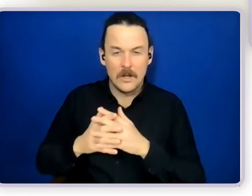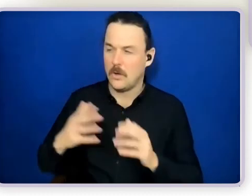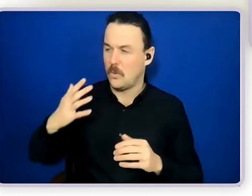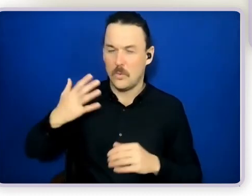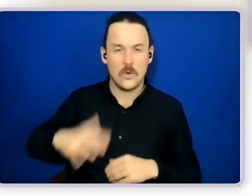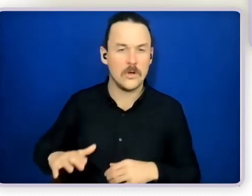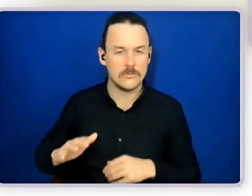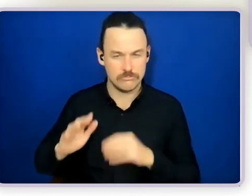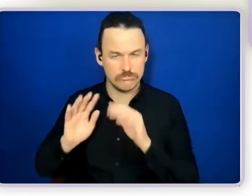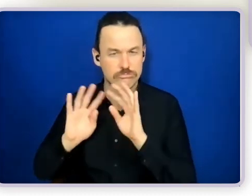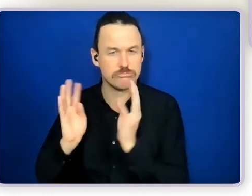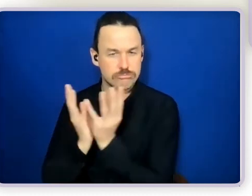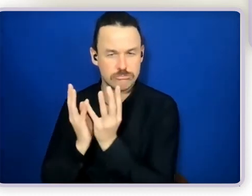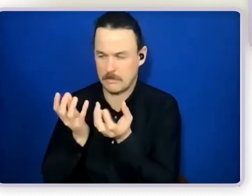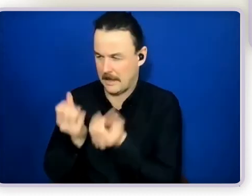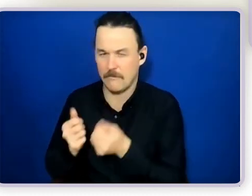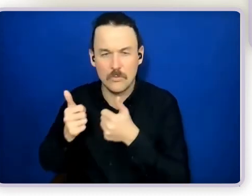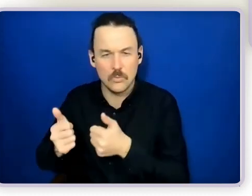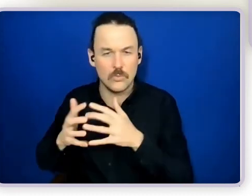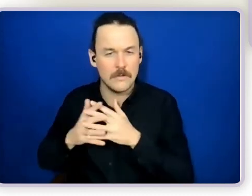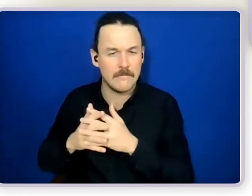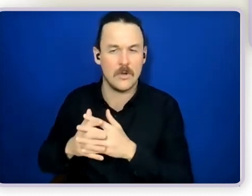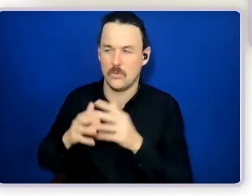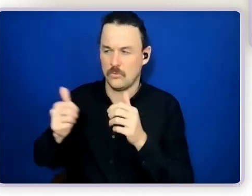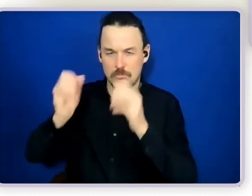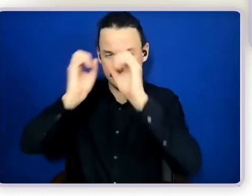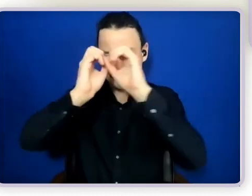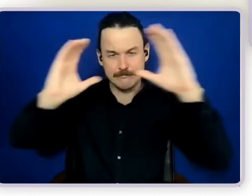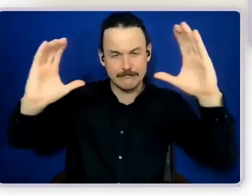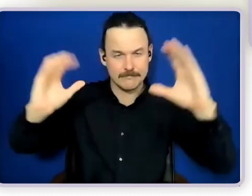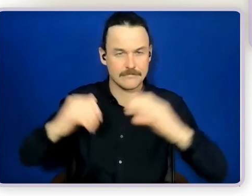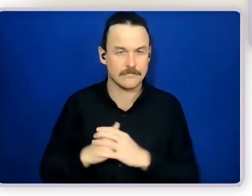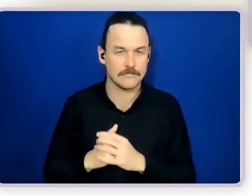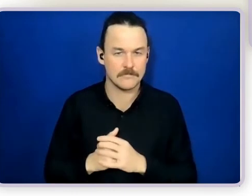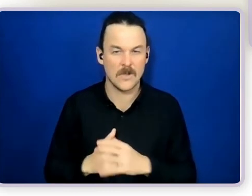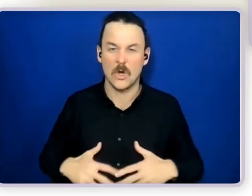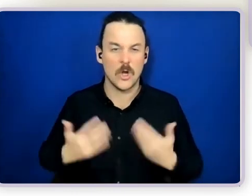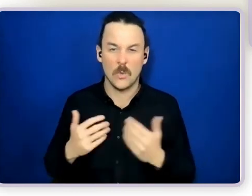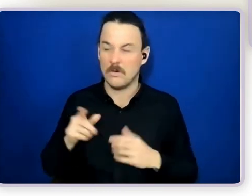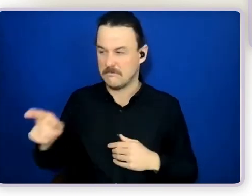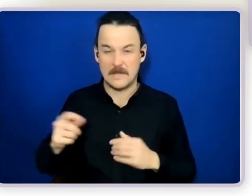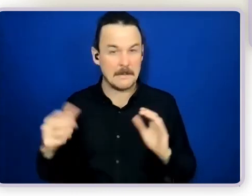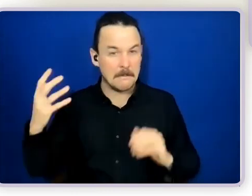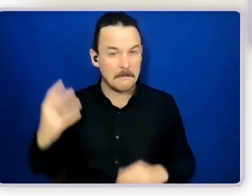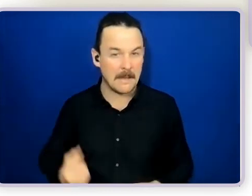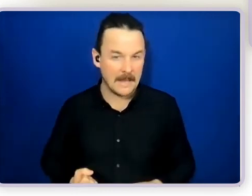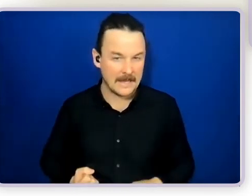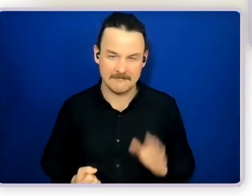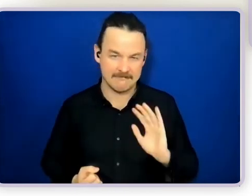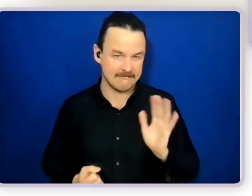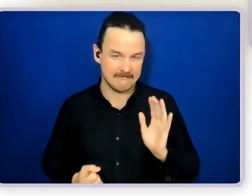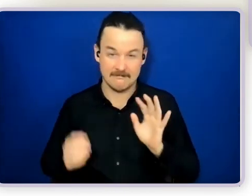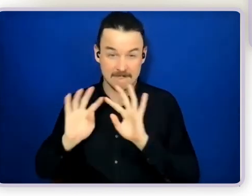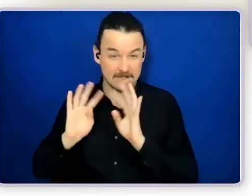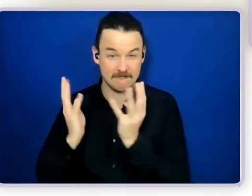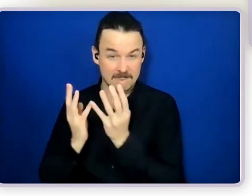strong values is important you certainly wouldn't want it to be service-driven you don't want it to become a staff or a team meeting with a beautiful